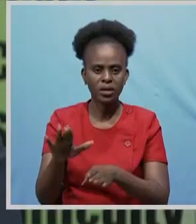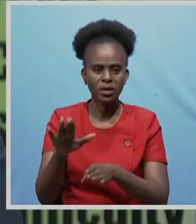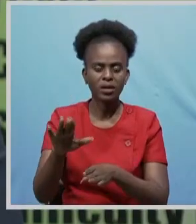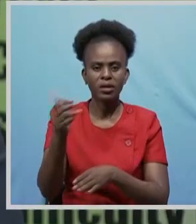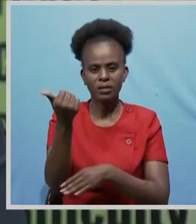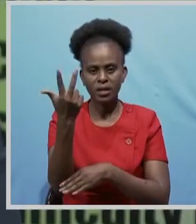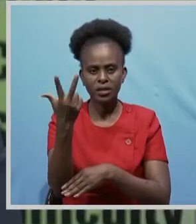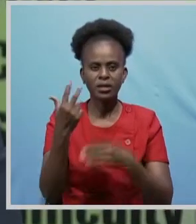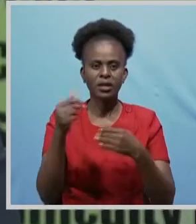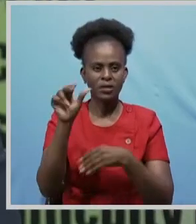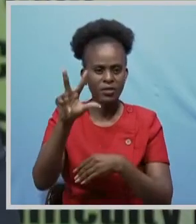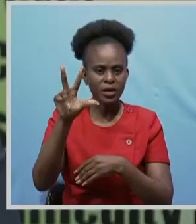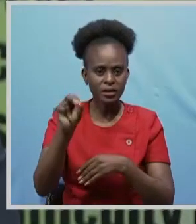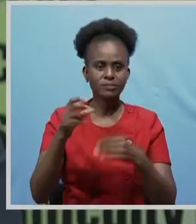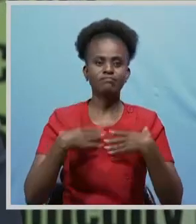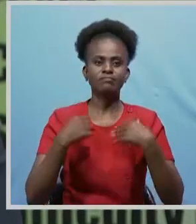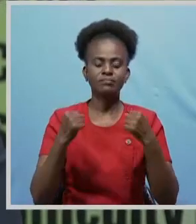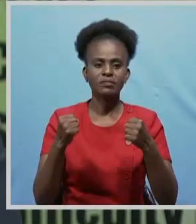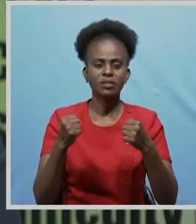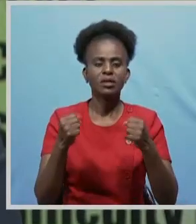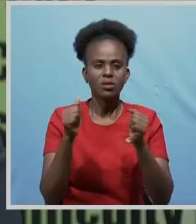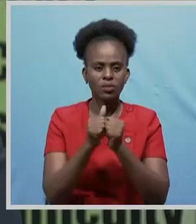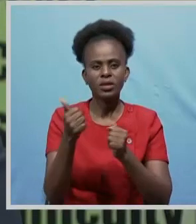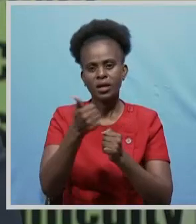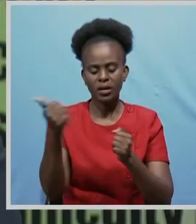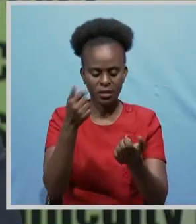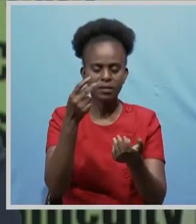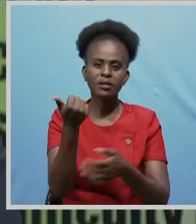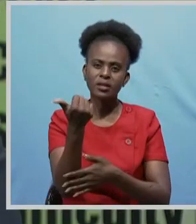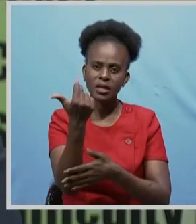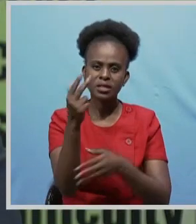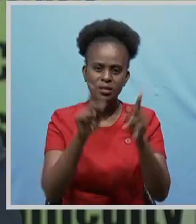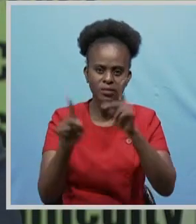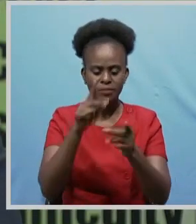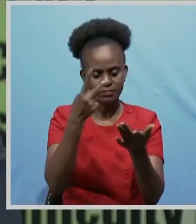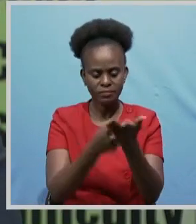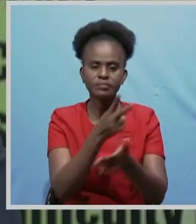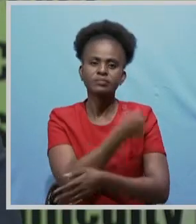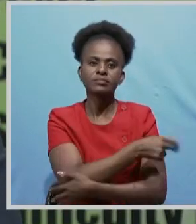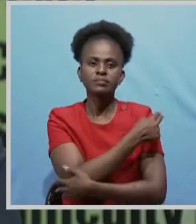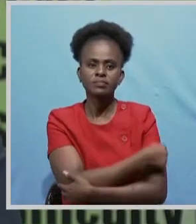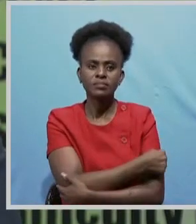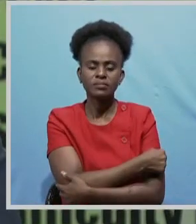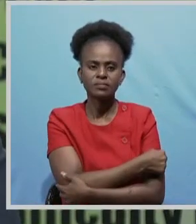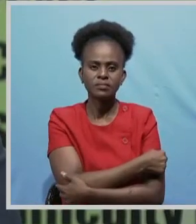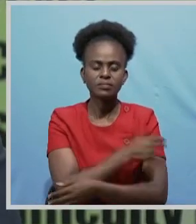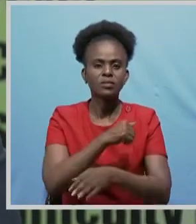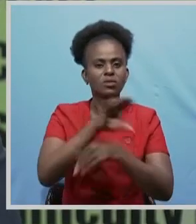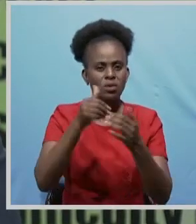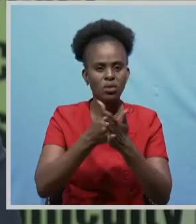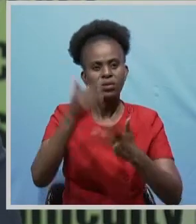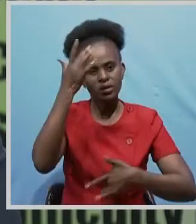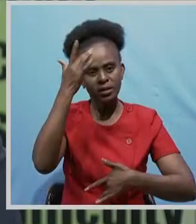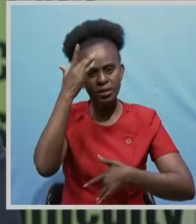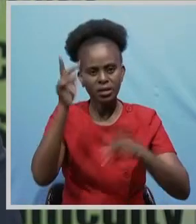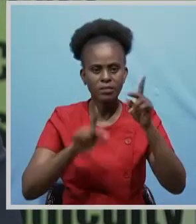30 recoveries and living 13 under our care in various facilities. All our patients are